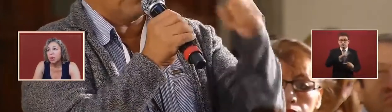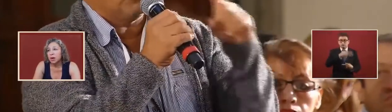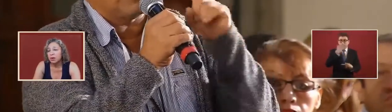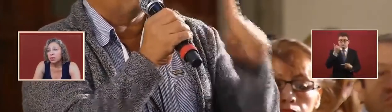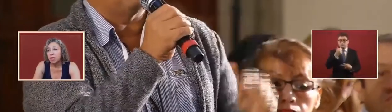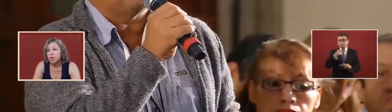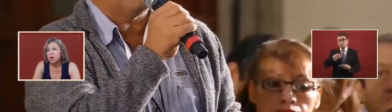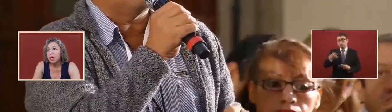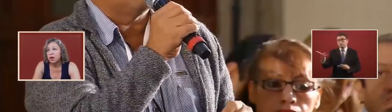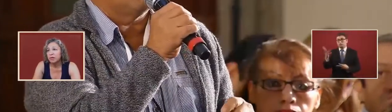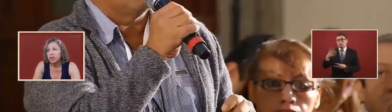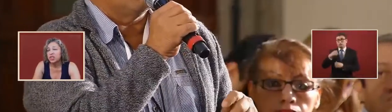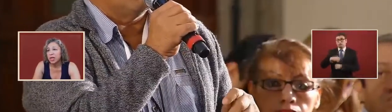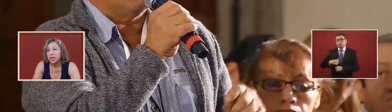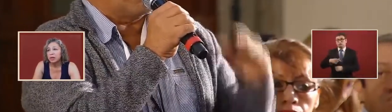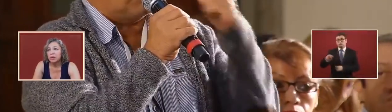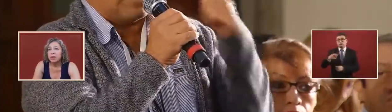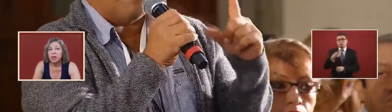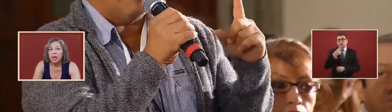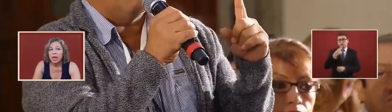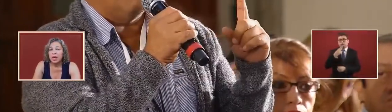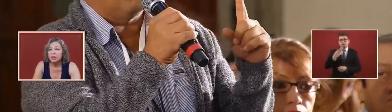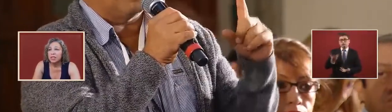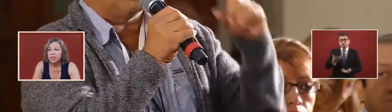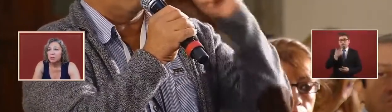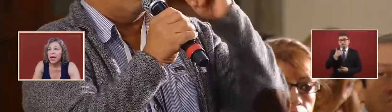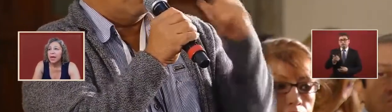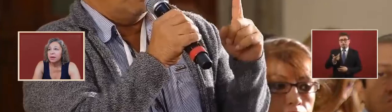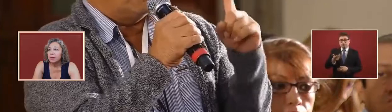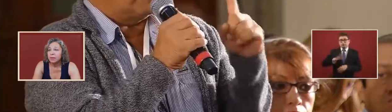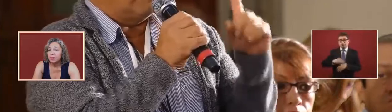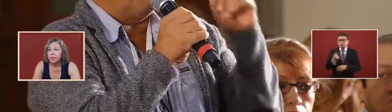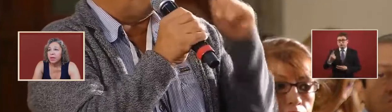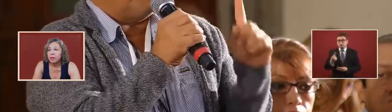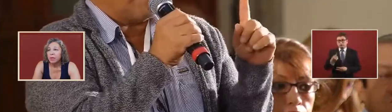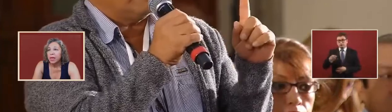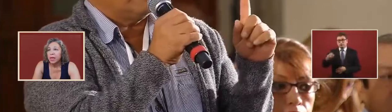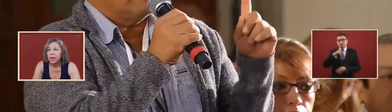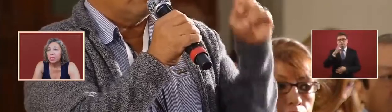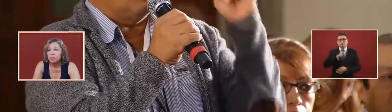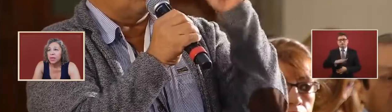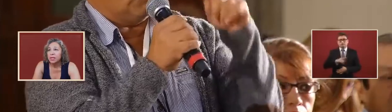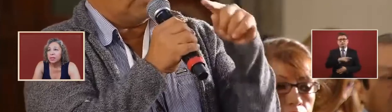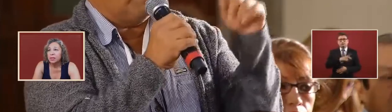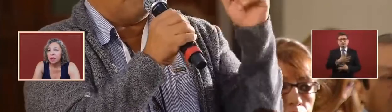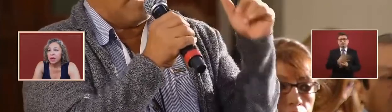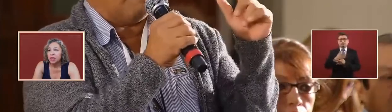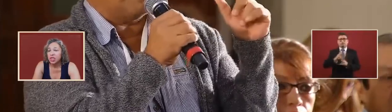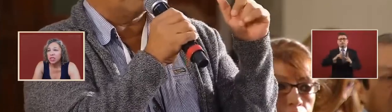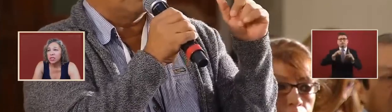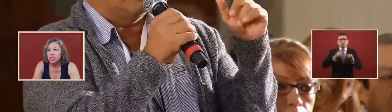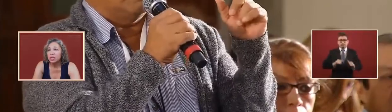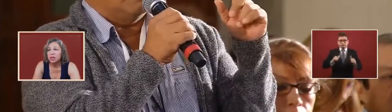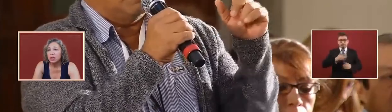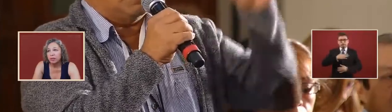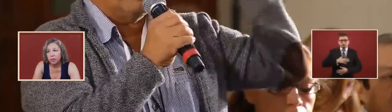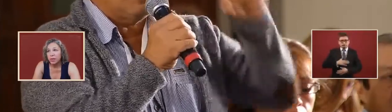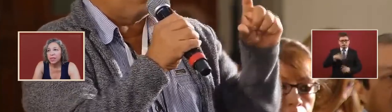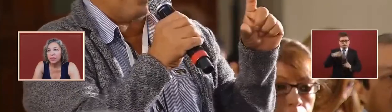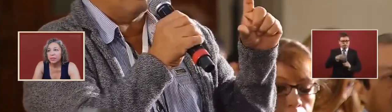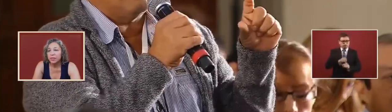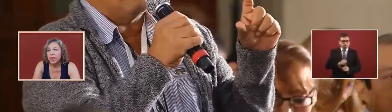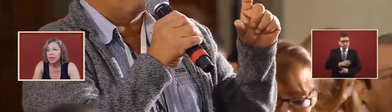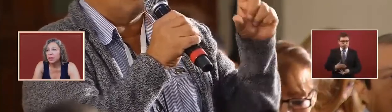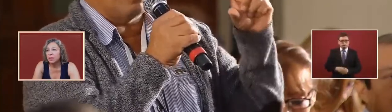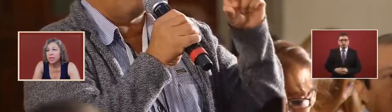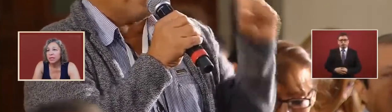he's not aware then you are not functioning and this is bad because peace justice for the